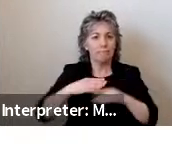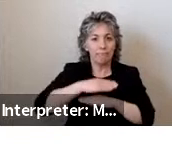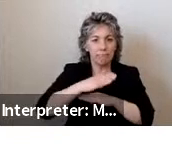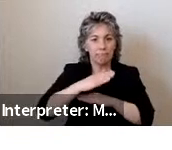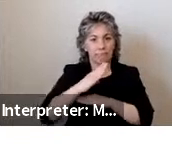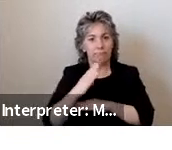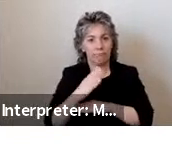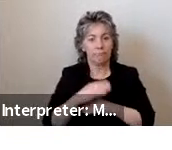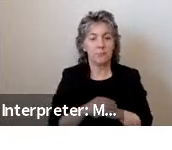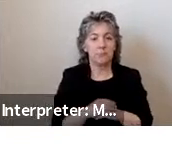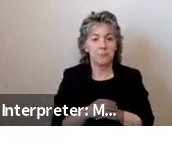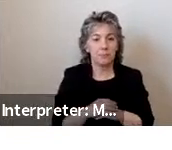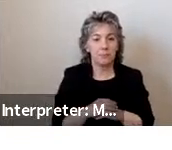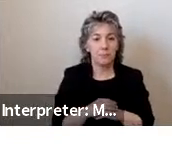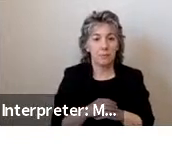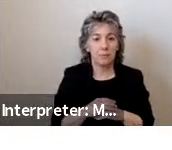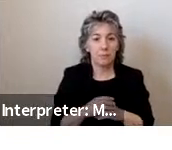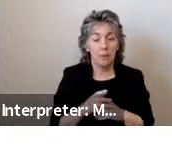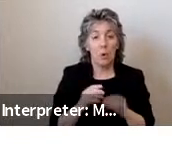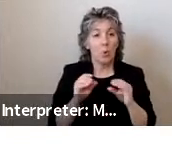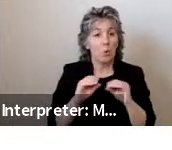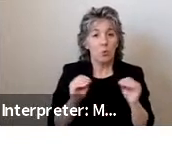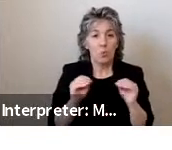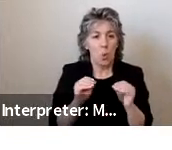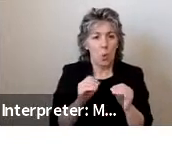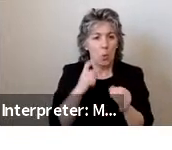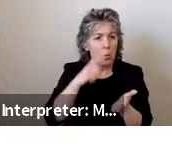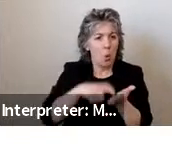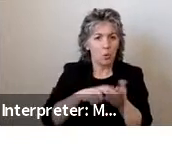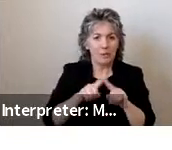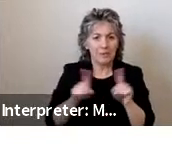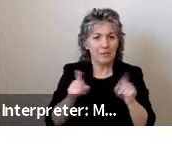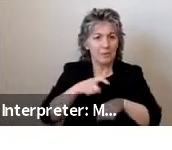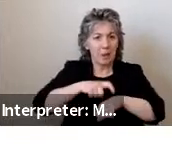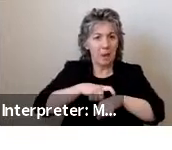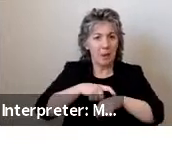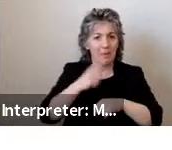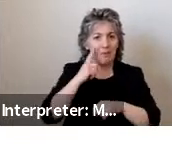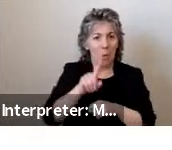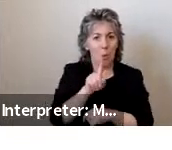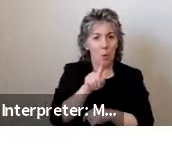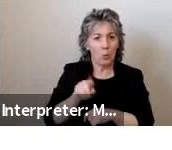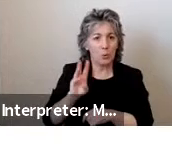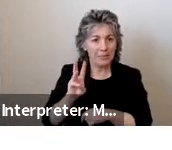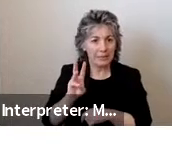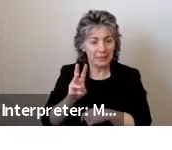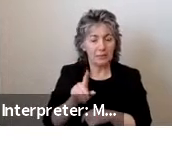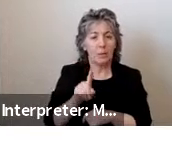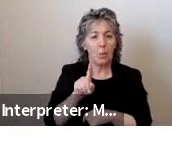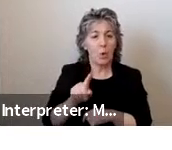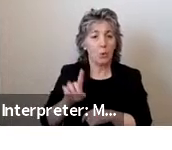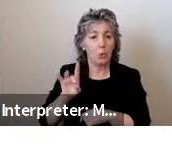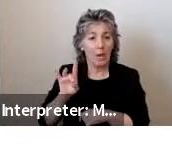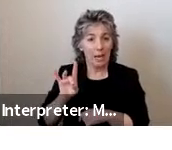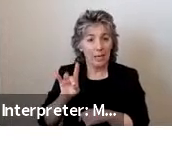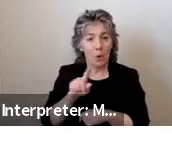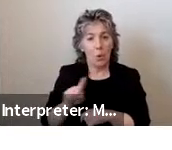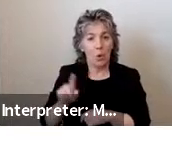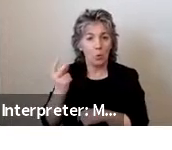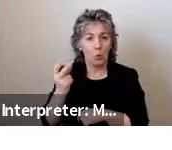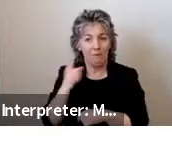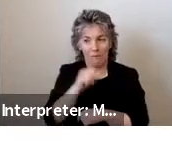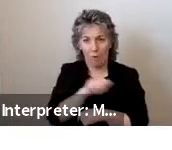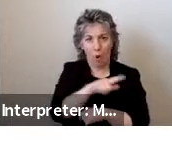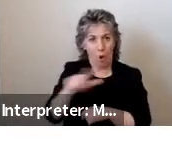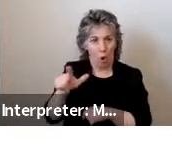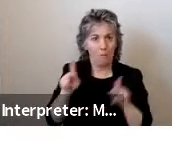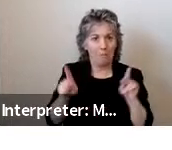Virtually no improvement in mean ascent time was observed for slopes of 1 to 6, 1 to 8, and 1 to 12 for all user groups,